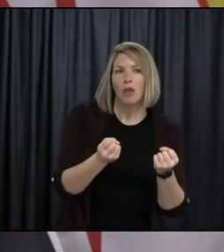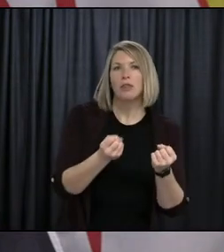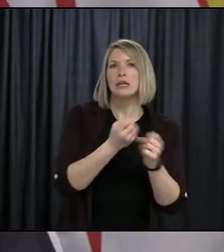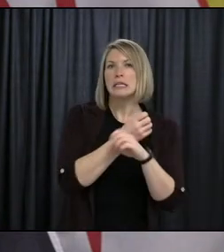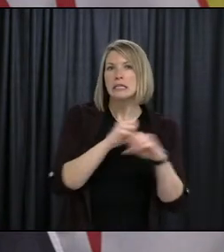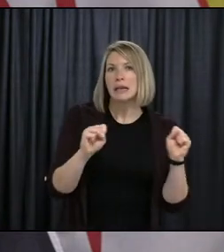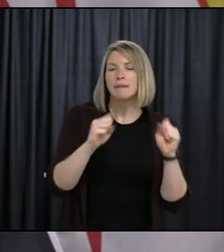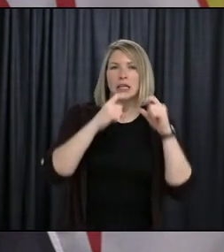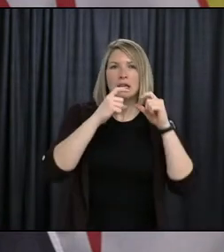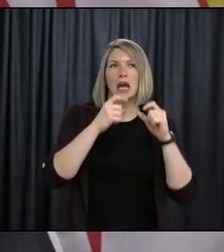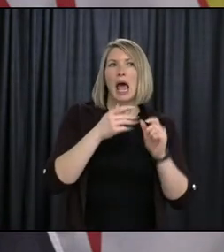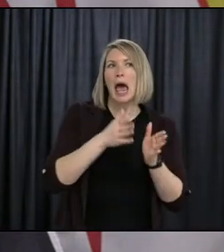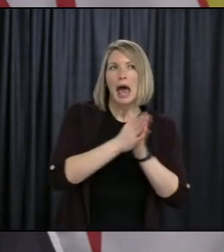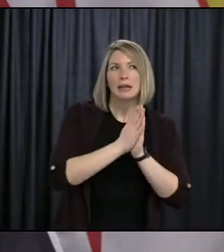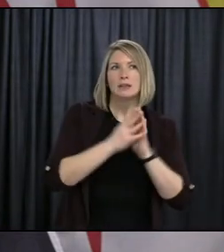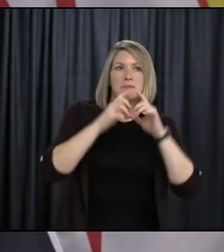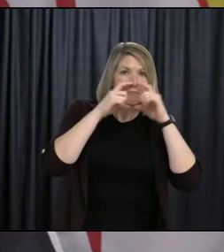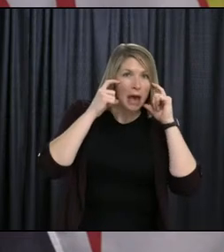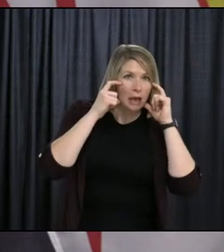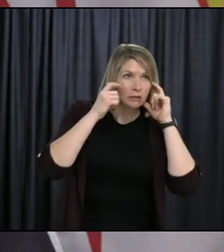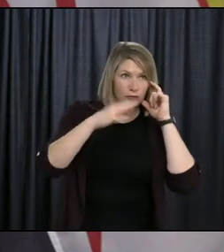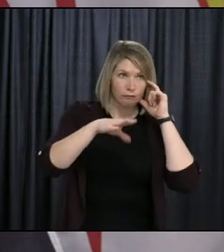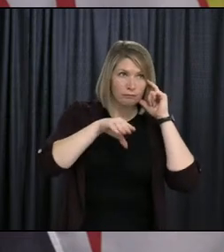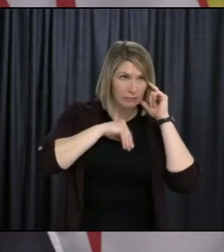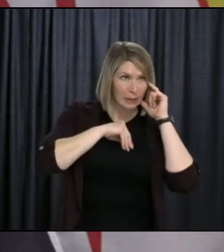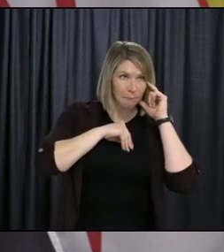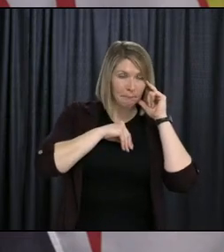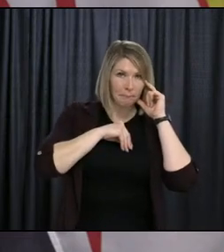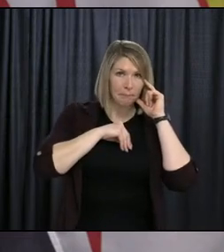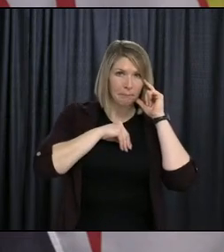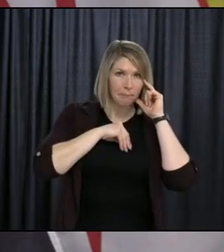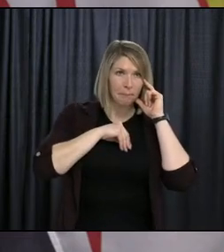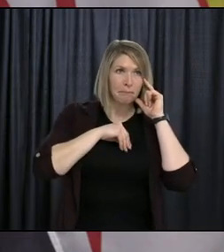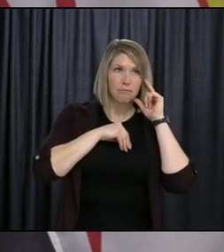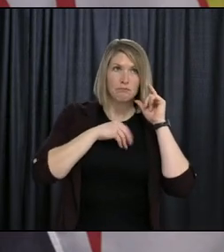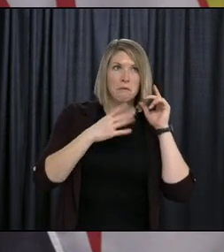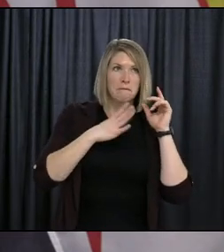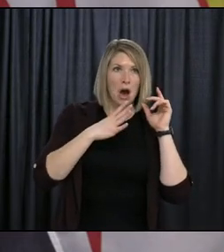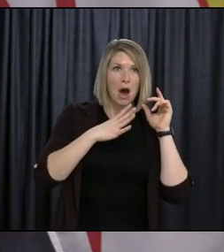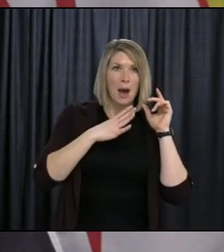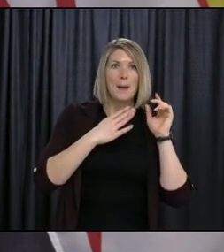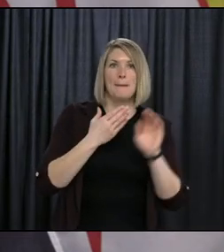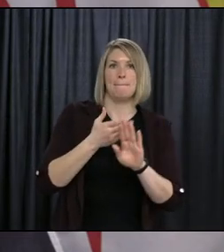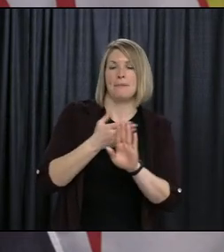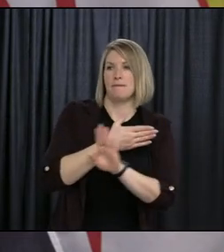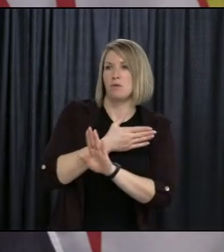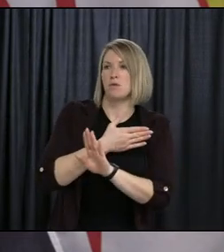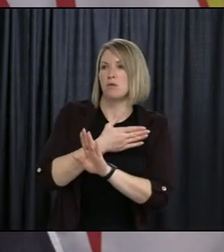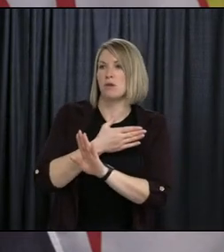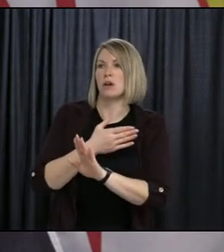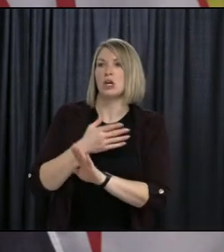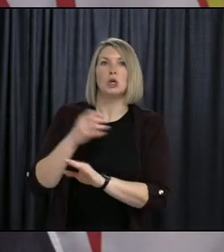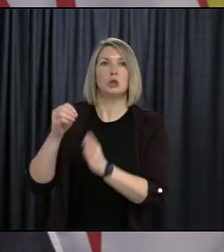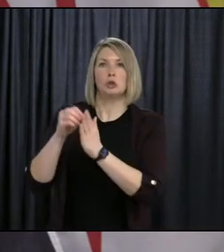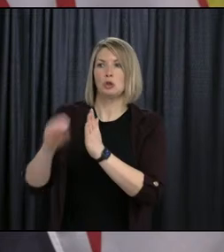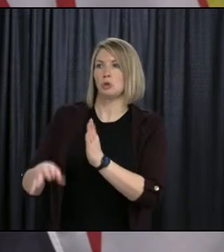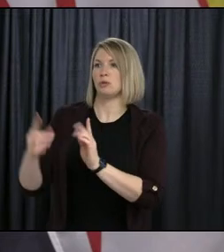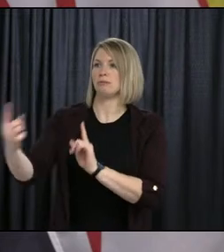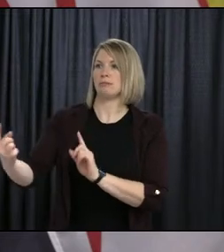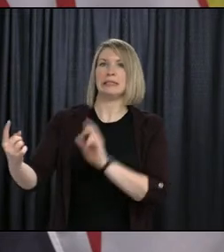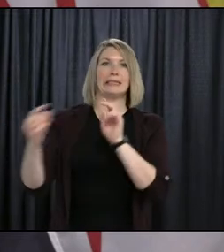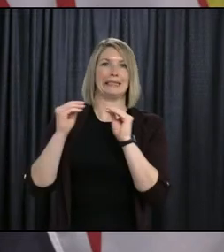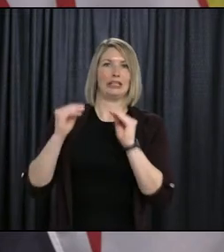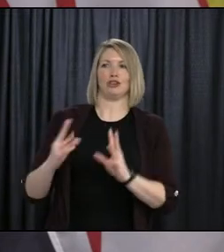and different protocols are confirmed by health before we bring any student into a building or any teacher